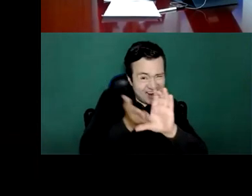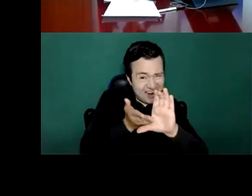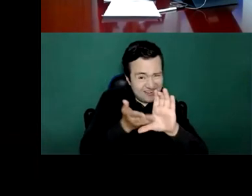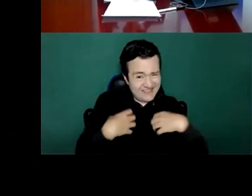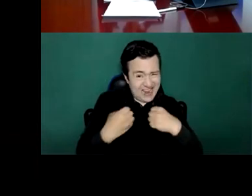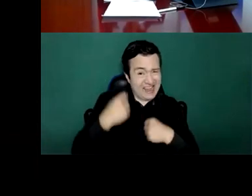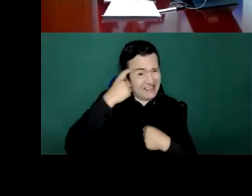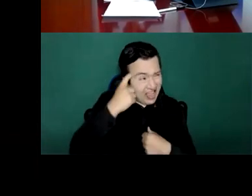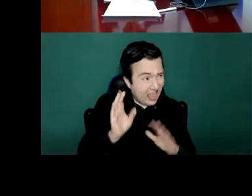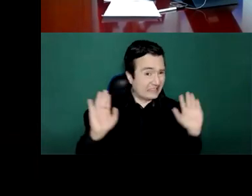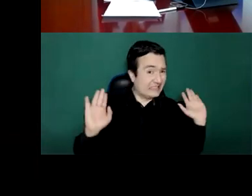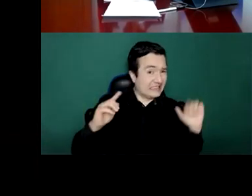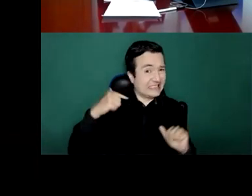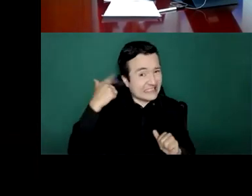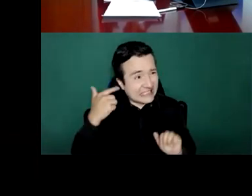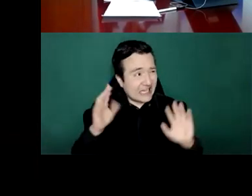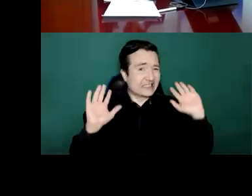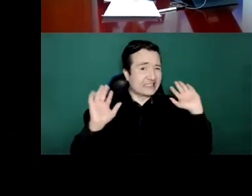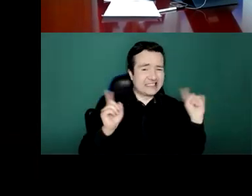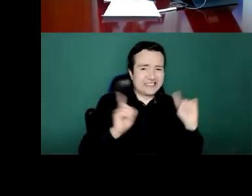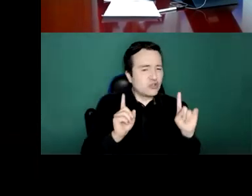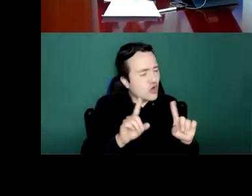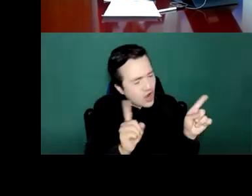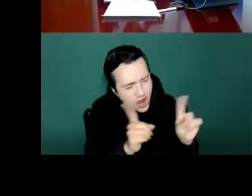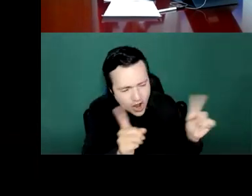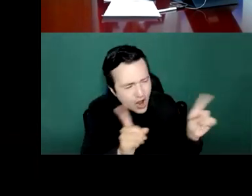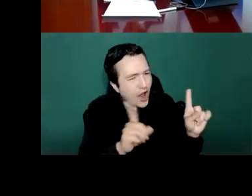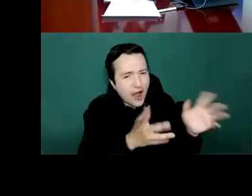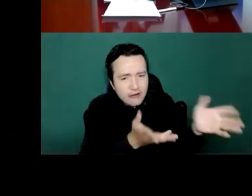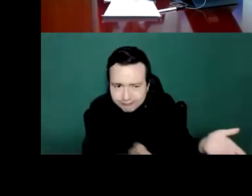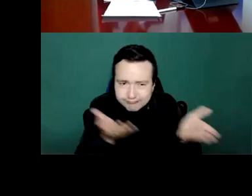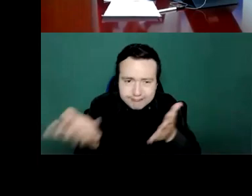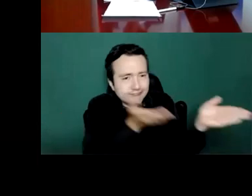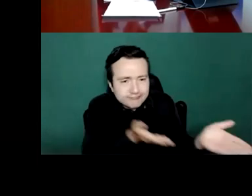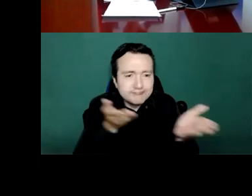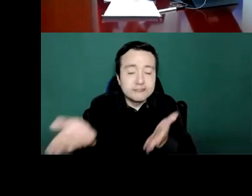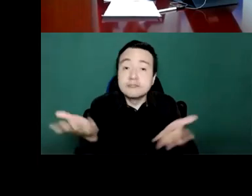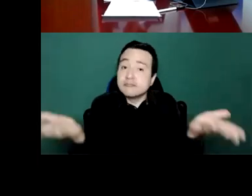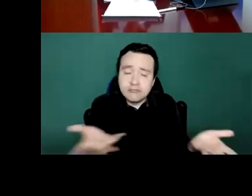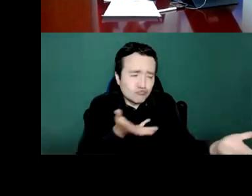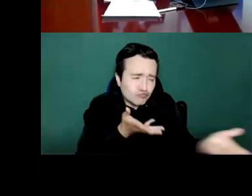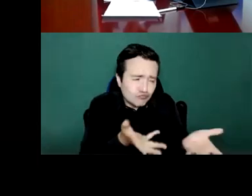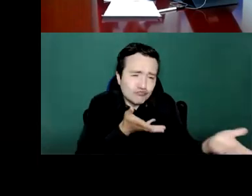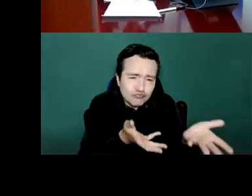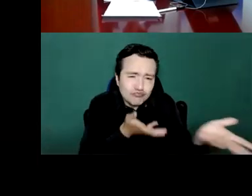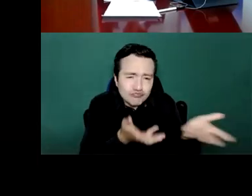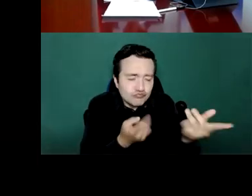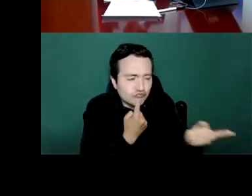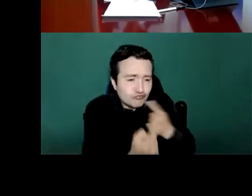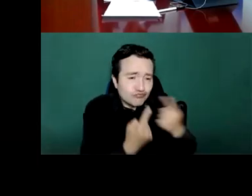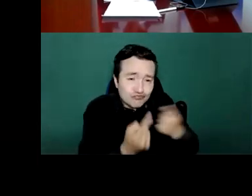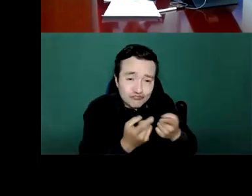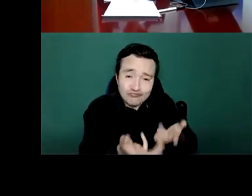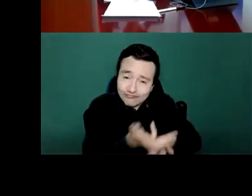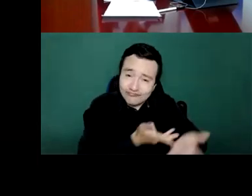PAHO for having this meeting this morning. It is vitally important as we move forward to help